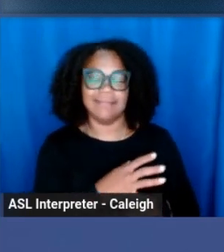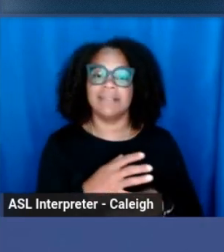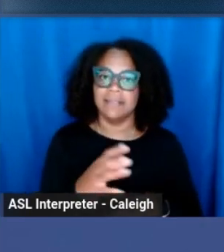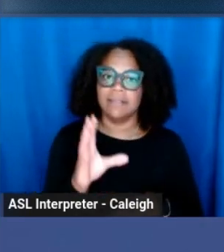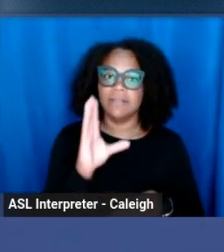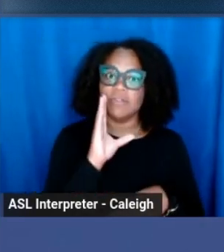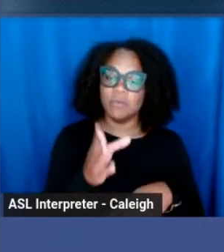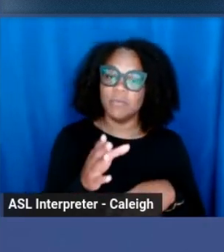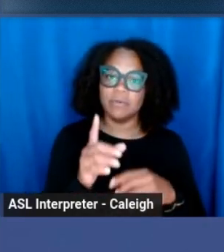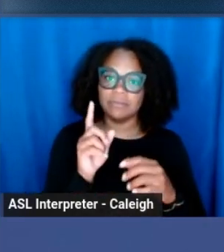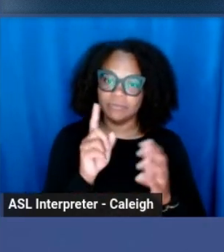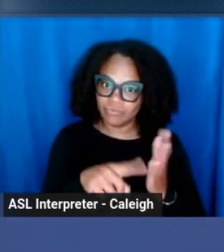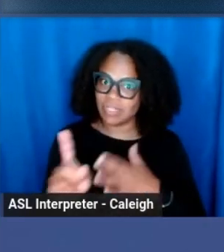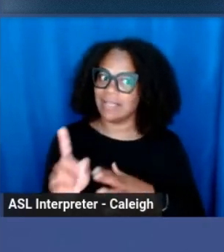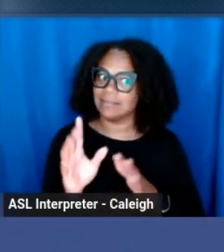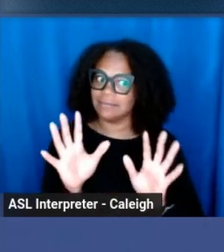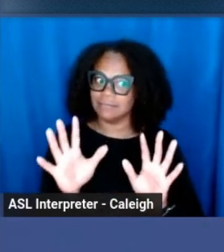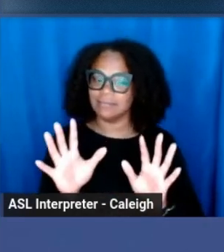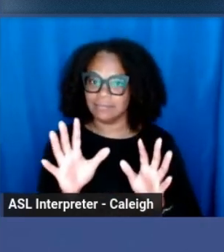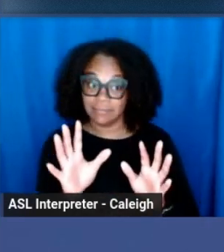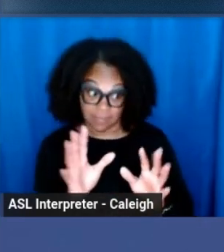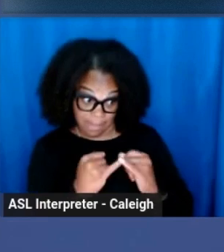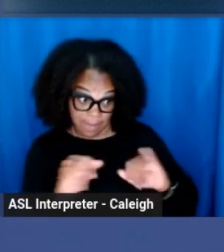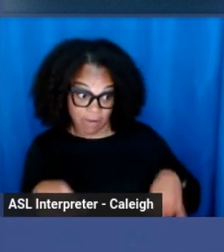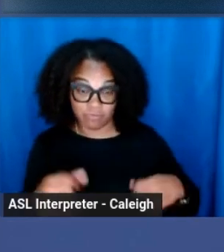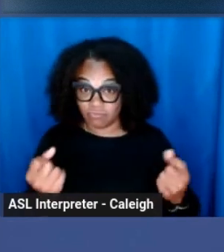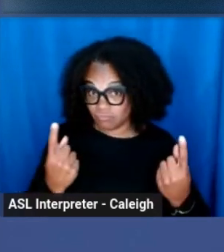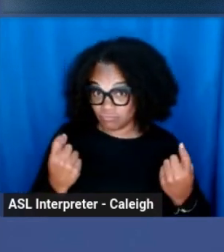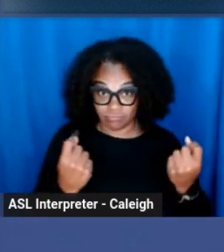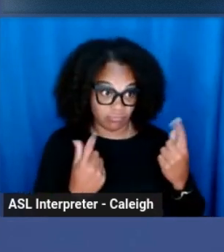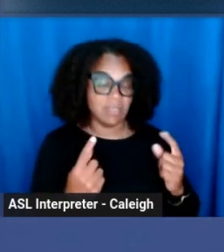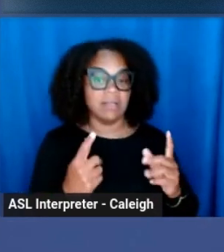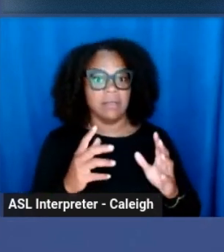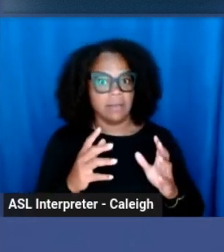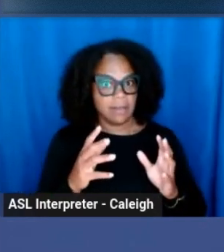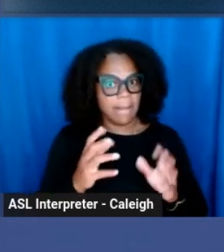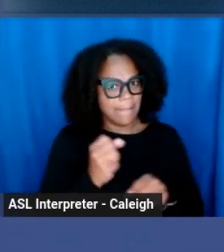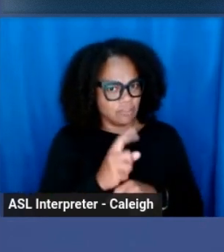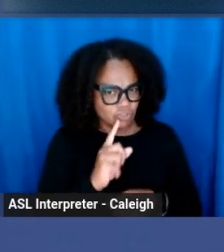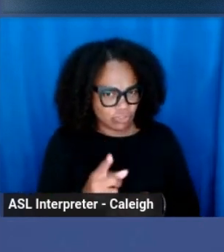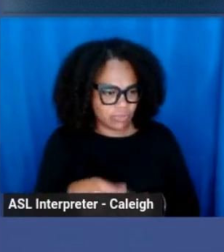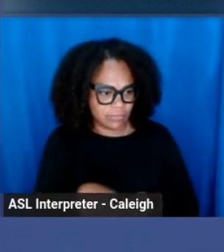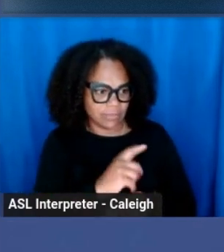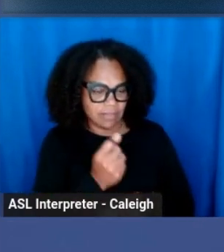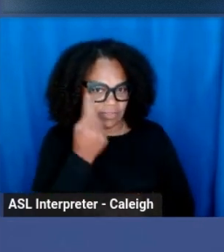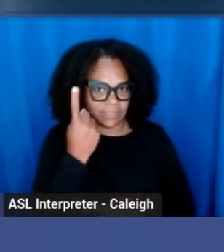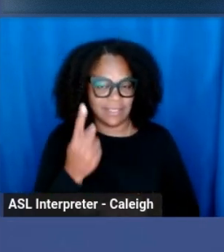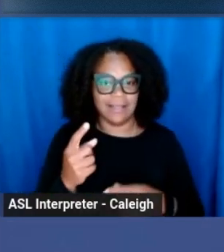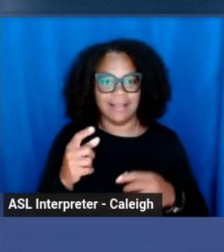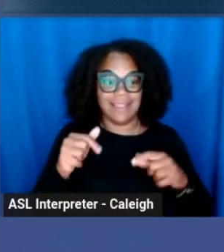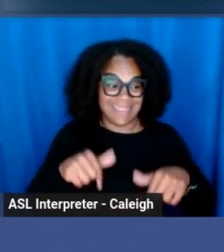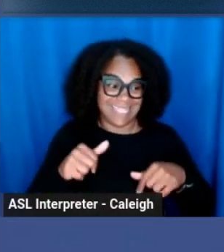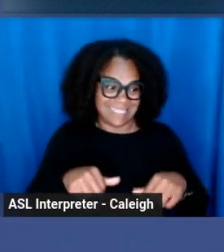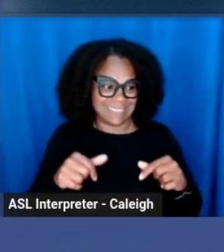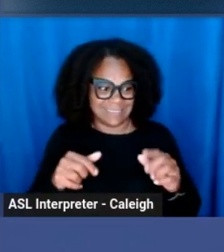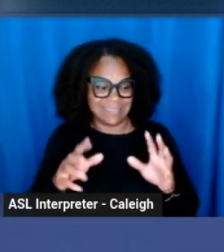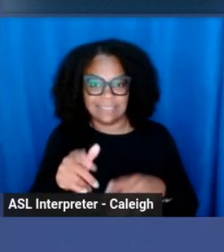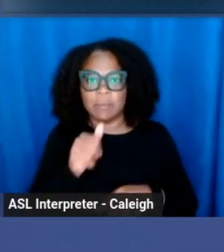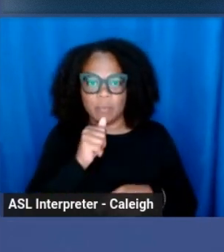make sure though you do set those boundaries and make them, have them understand, like, this is a private thing.